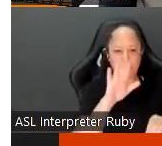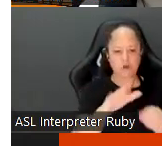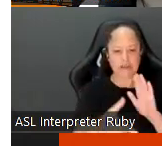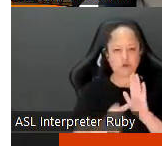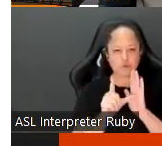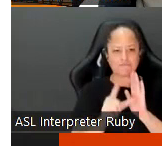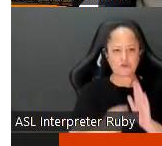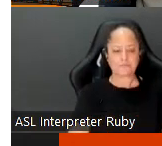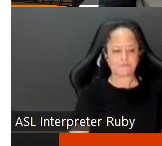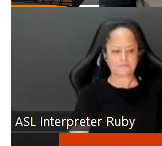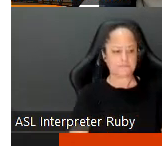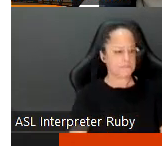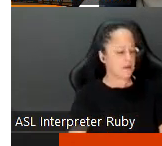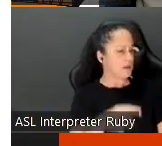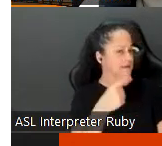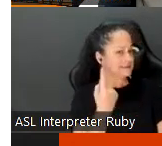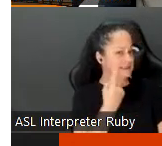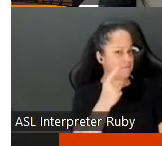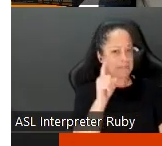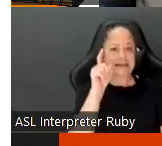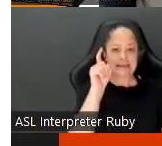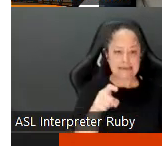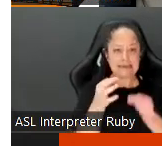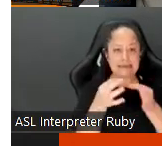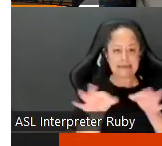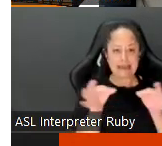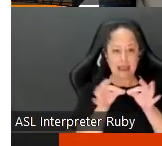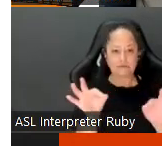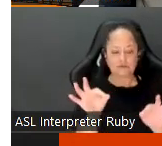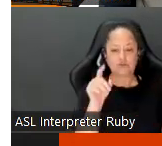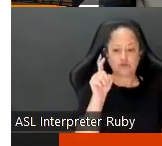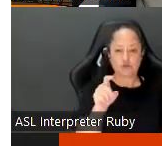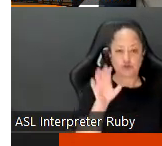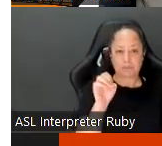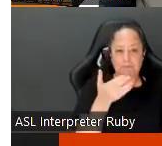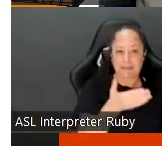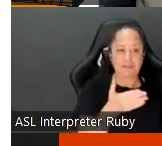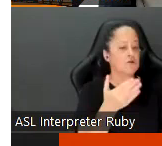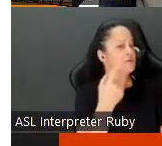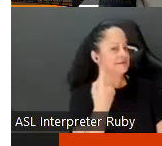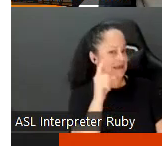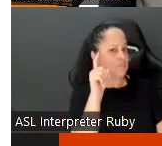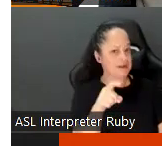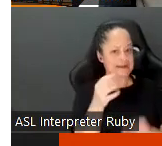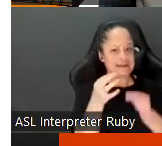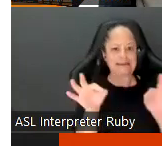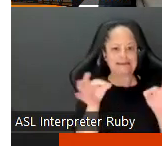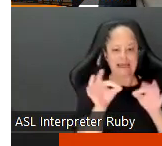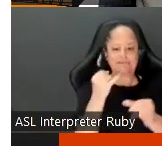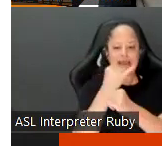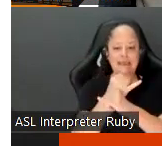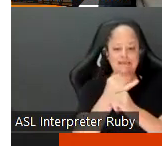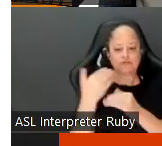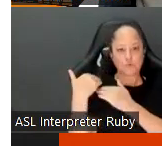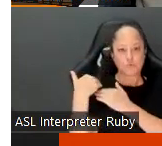but if there somebody need caption then it should be there someone needs caption then it's the institution's